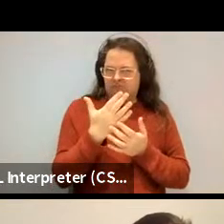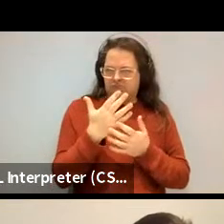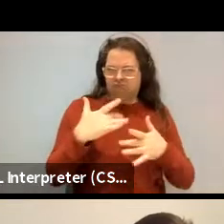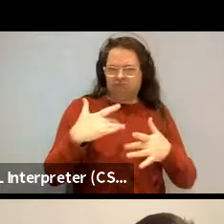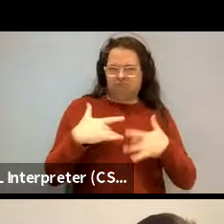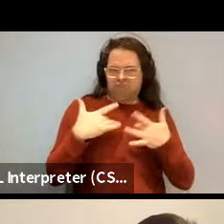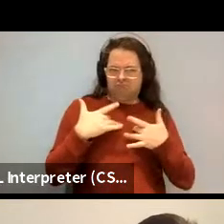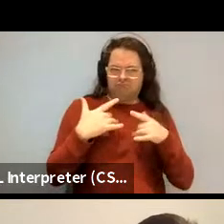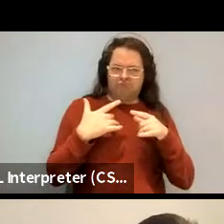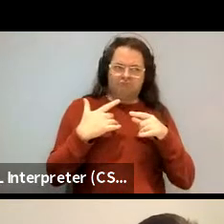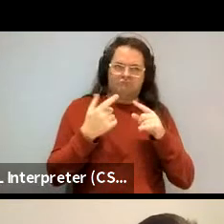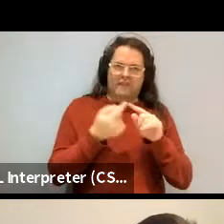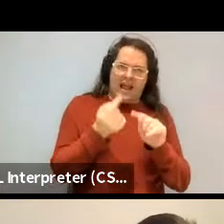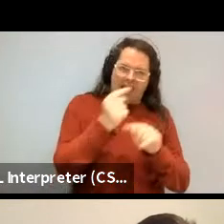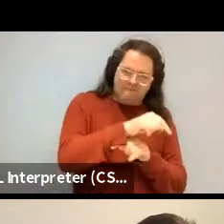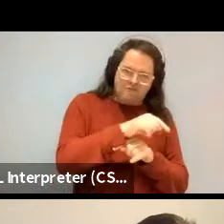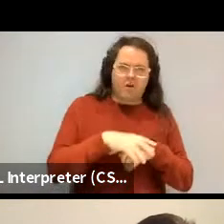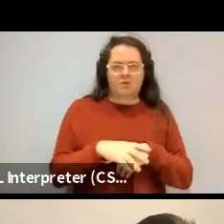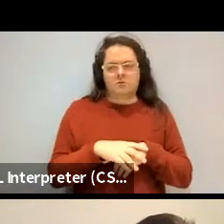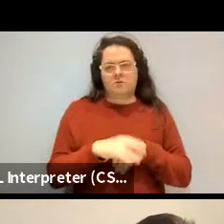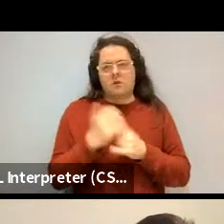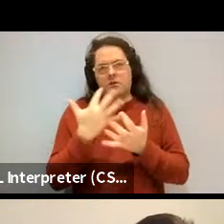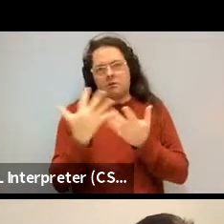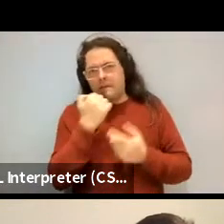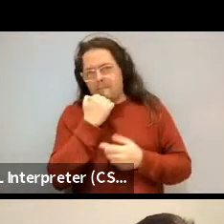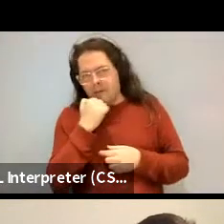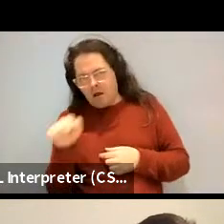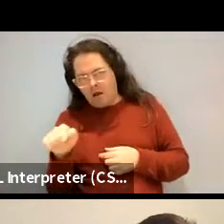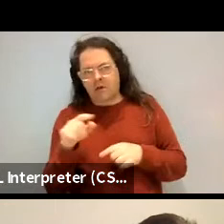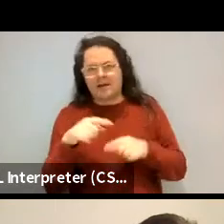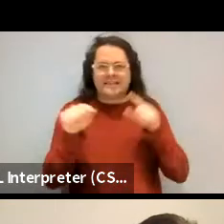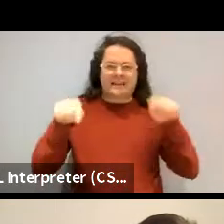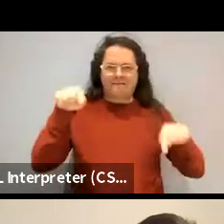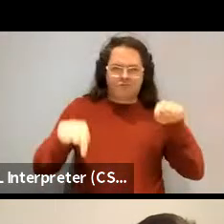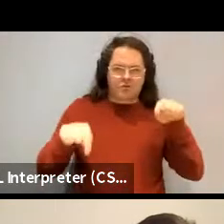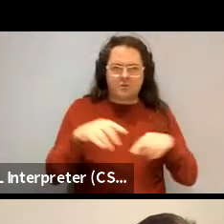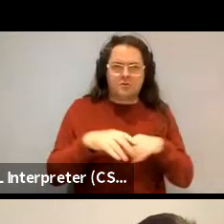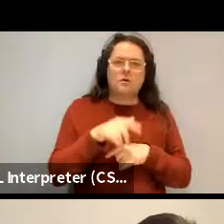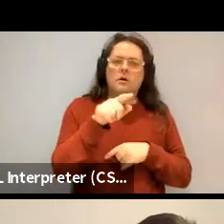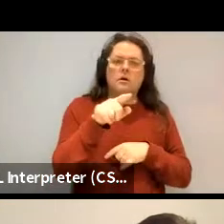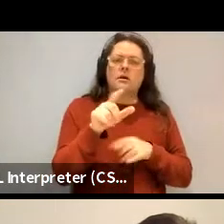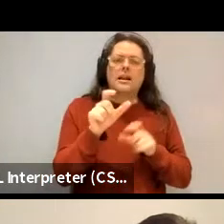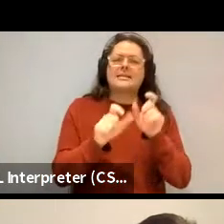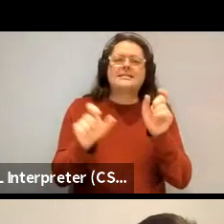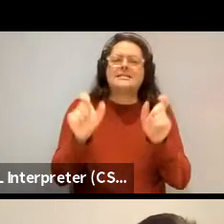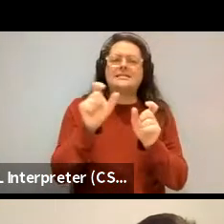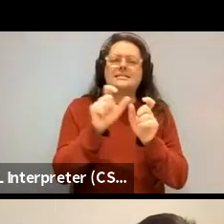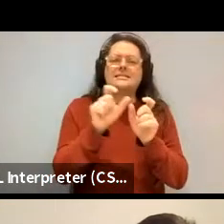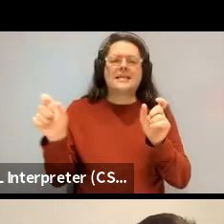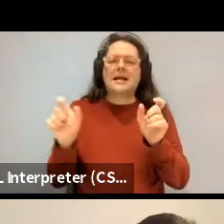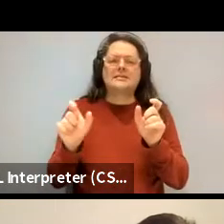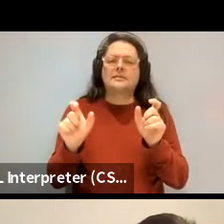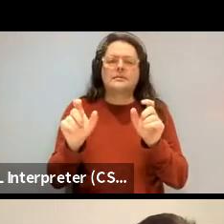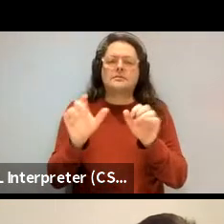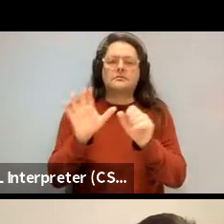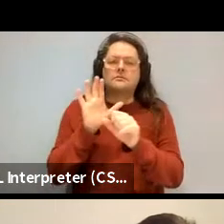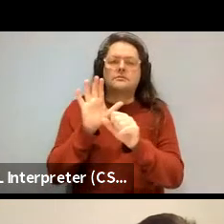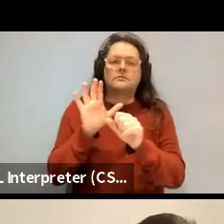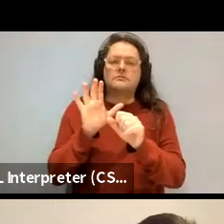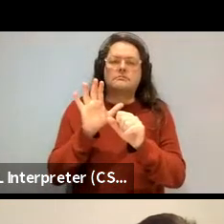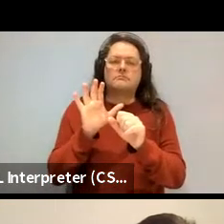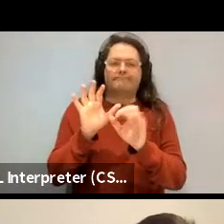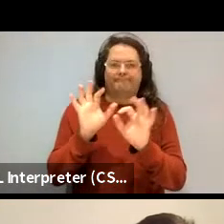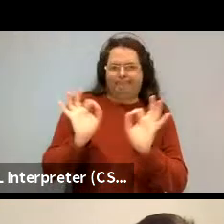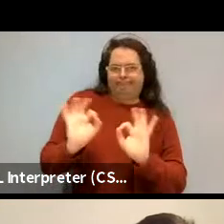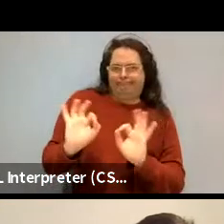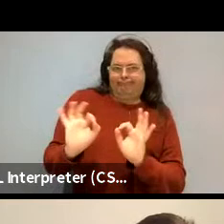and there's kind of two different meanings and they, you know, that you get used. no syntax. Yeah. The syntactic constraint isn't. Isn't really. Isn't.